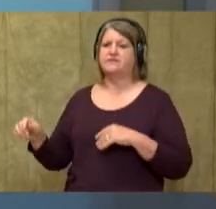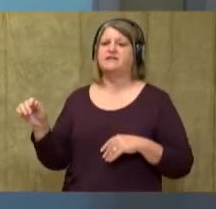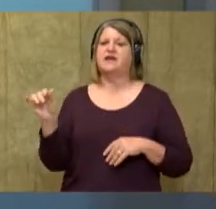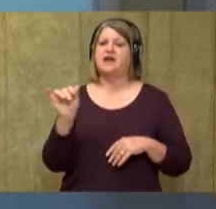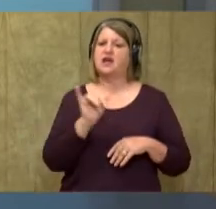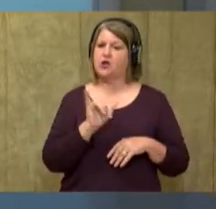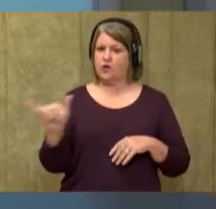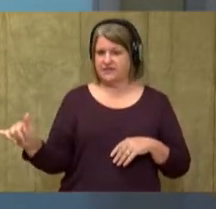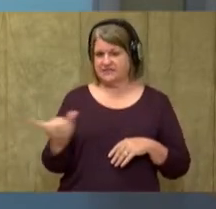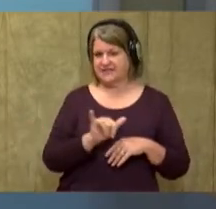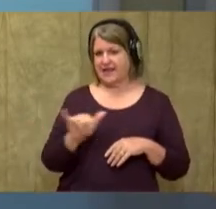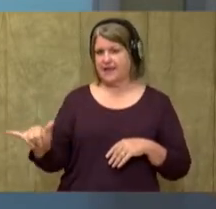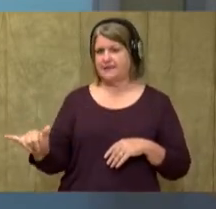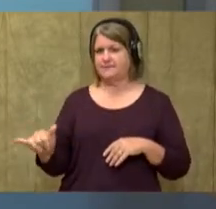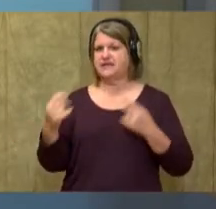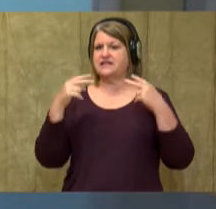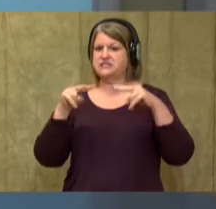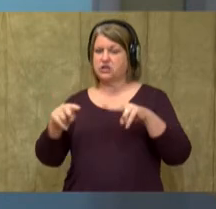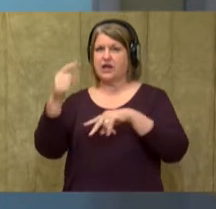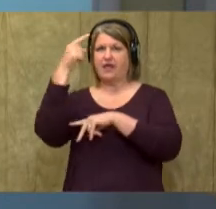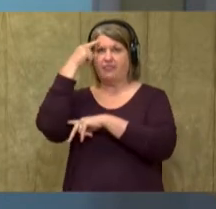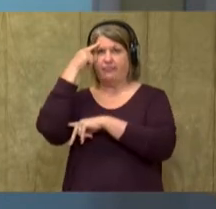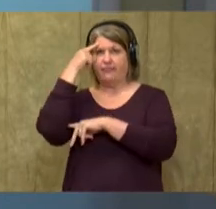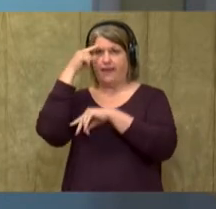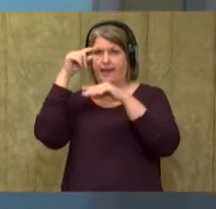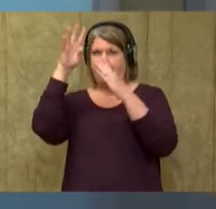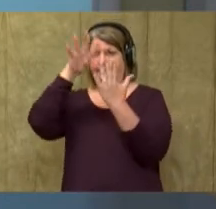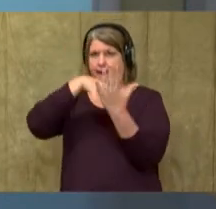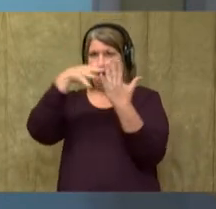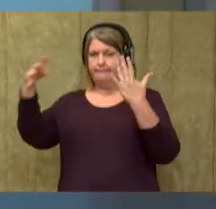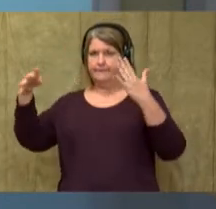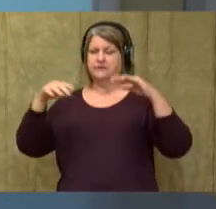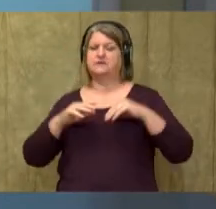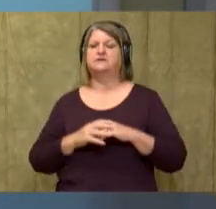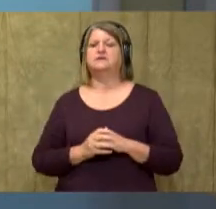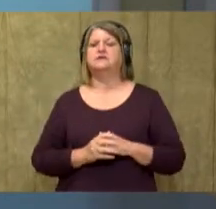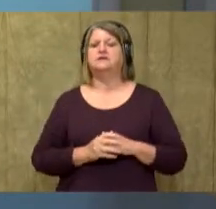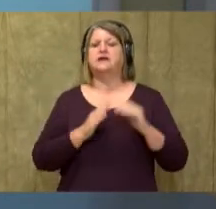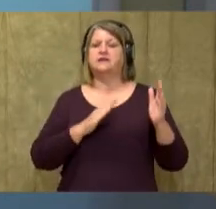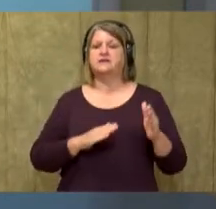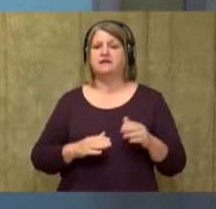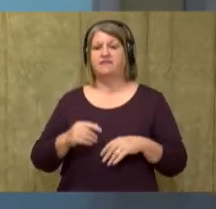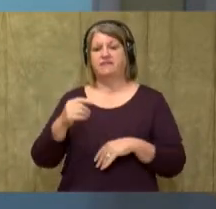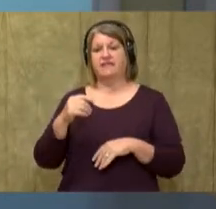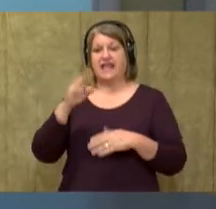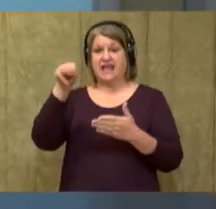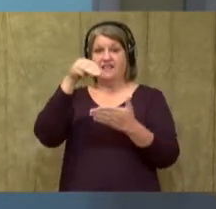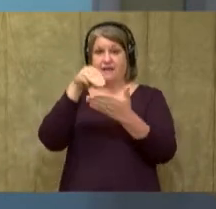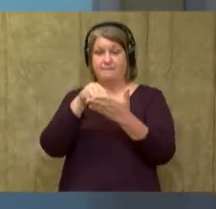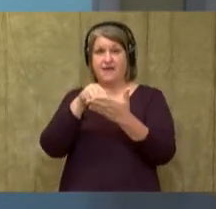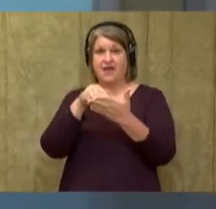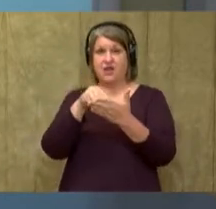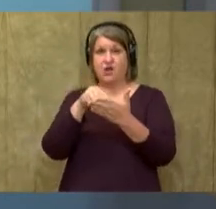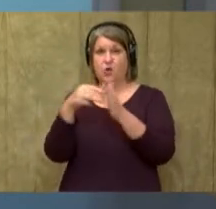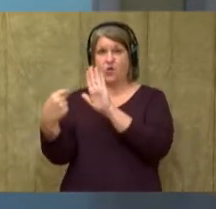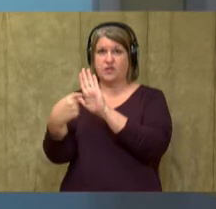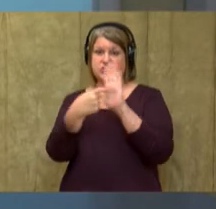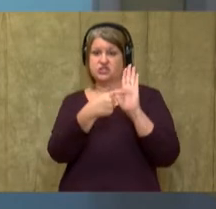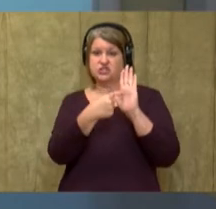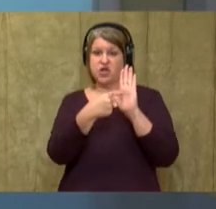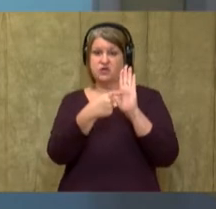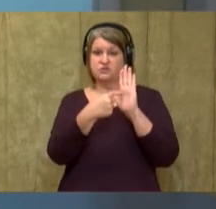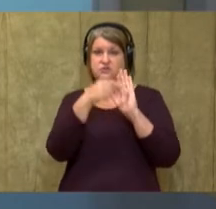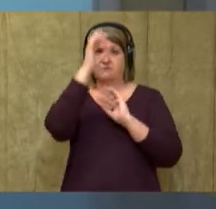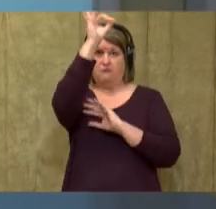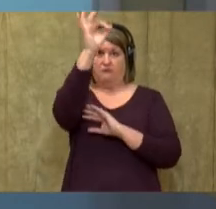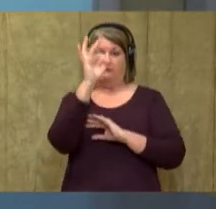Let's look at our think map and organize our thoughts. So, remember our think map. In the middle, it shows how the two are the